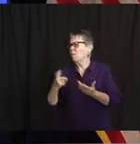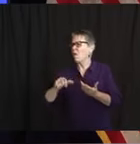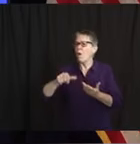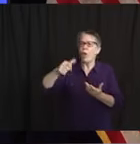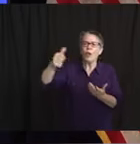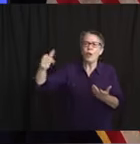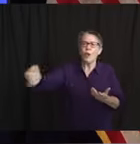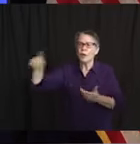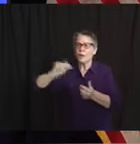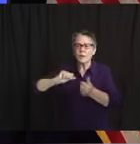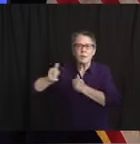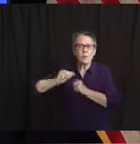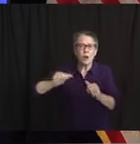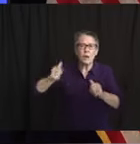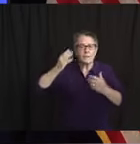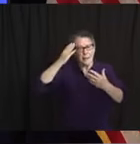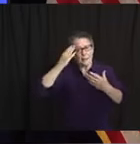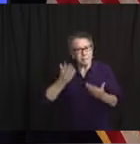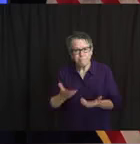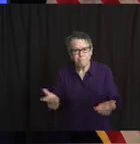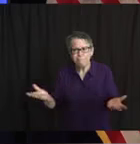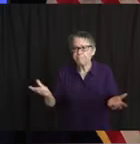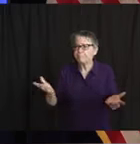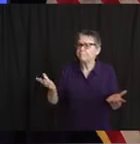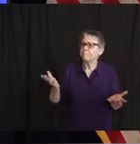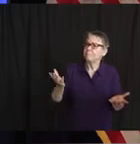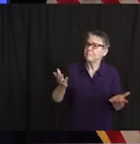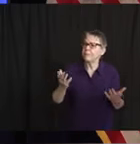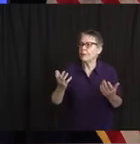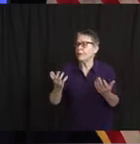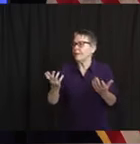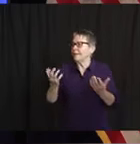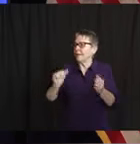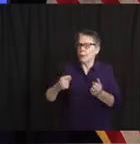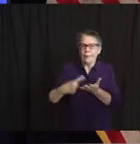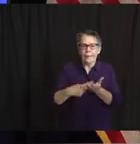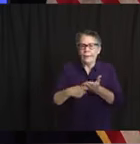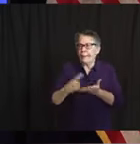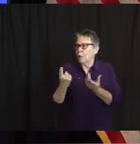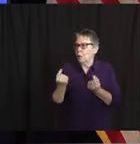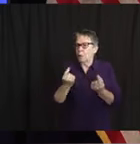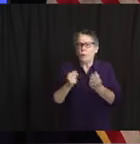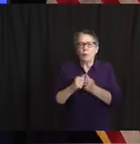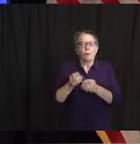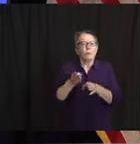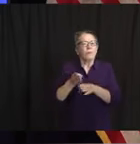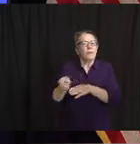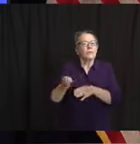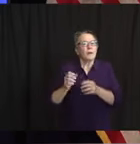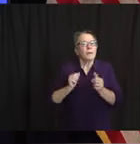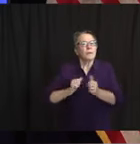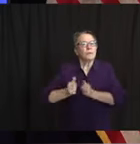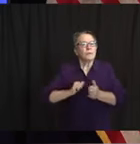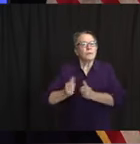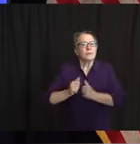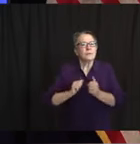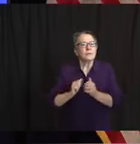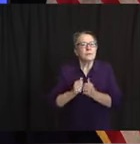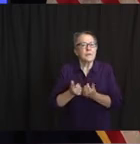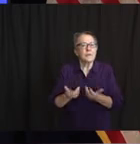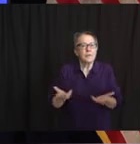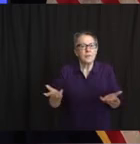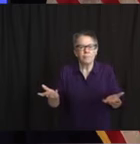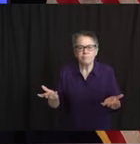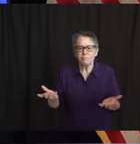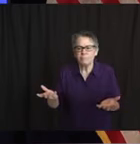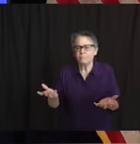all the time. I'm not sure that we've I spoke to the owner of the Devils and Sixers a couple of weeks ago, but that was still in the teeth and the